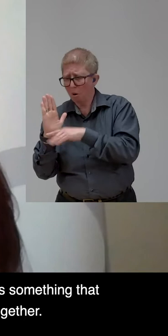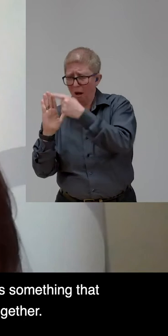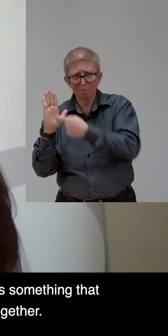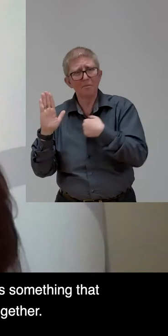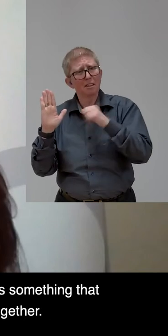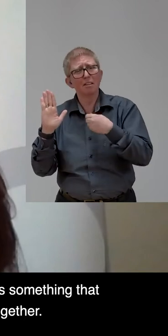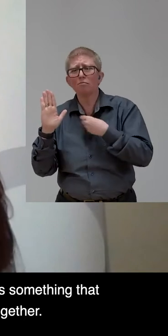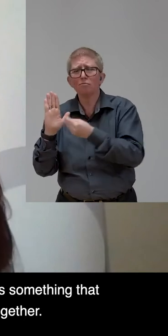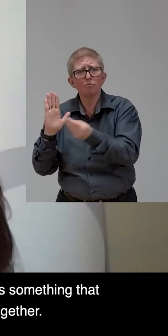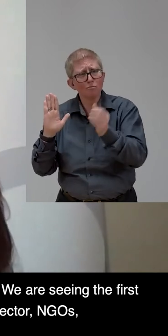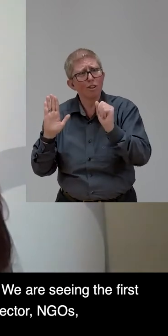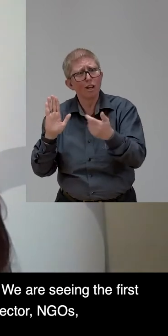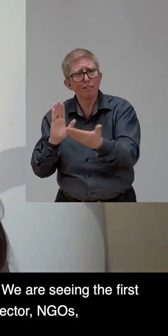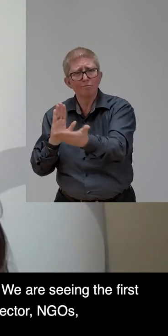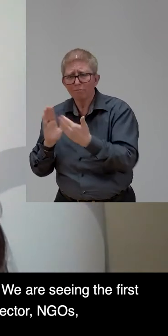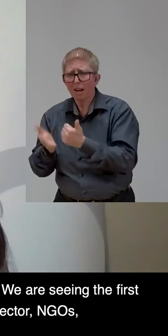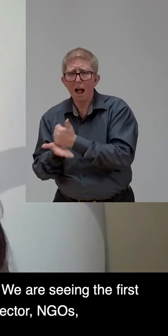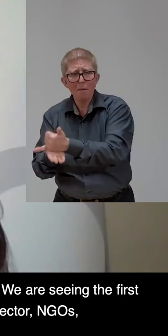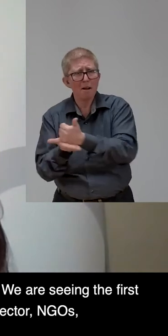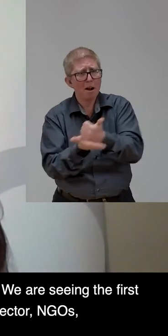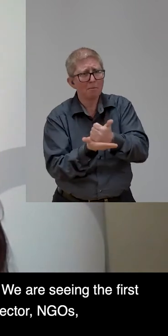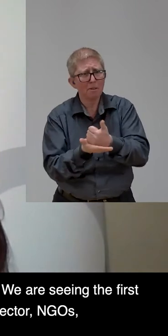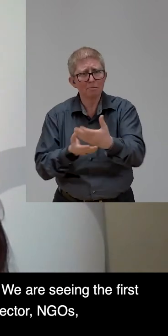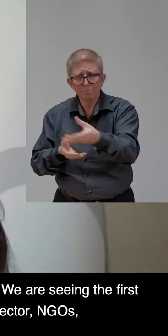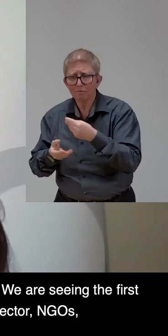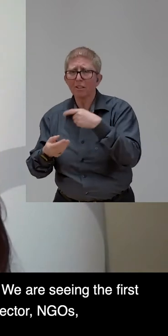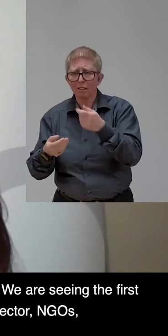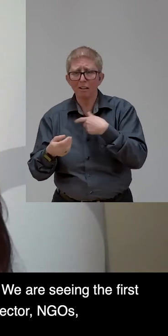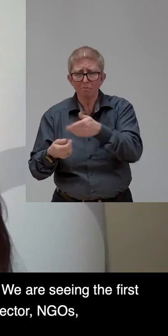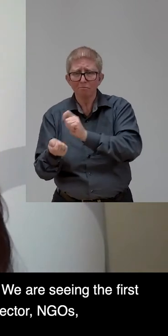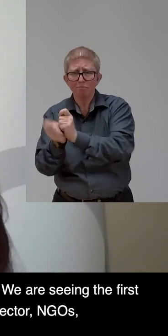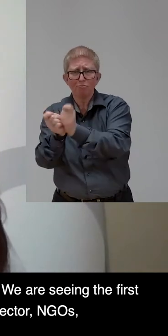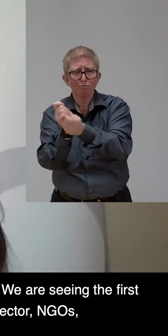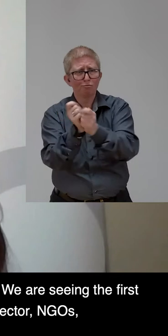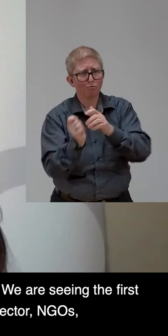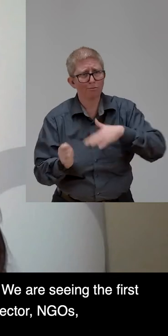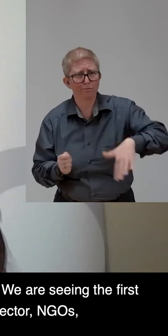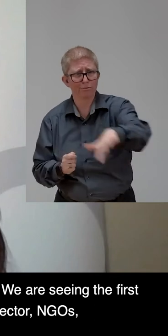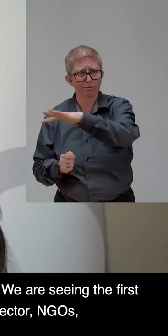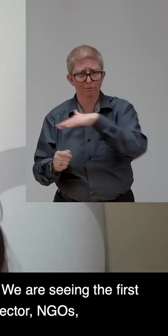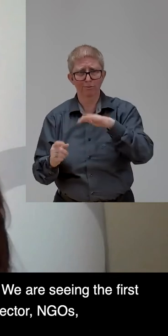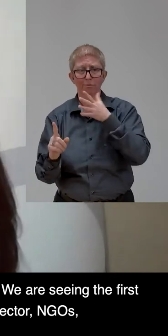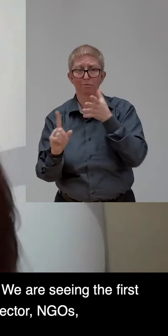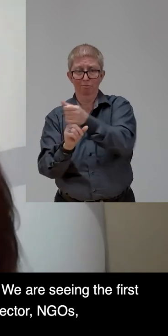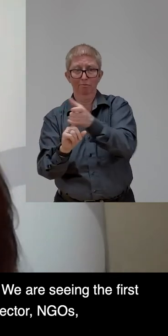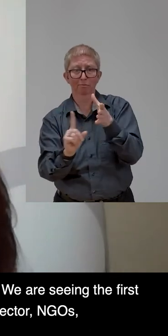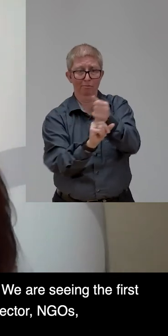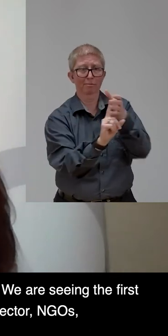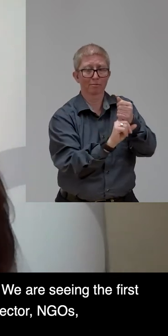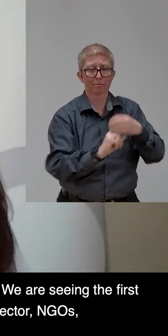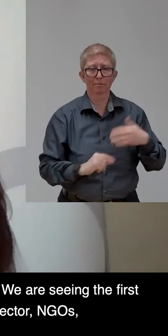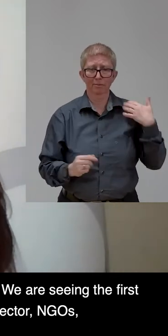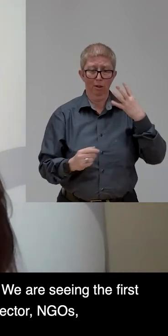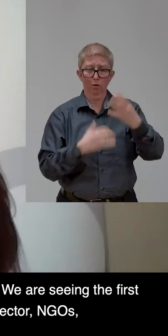all together. And I would say that after four years, we are very pleased.